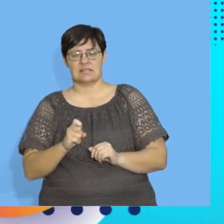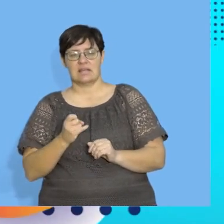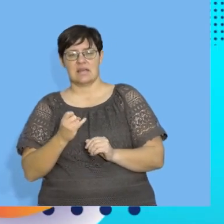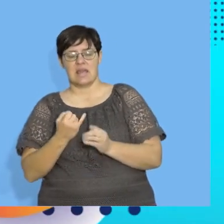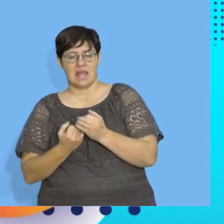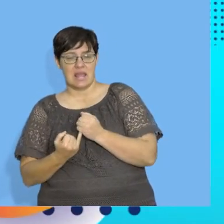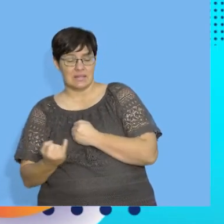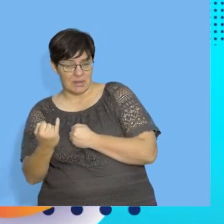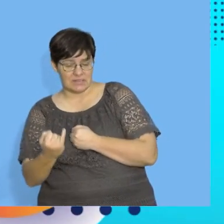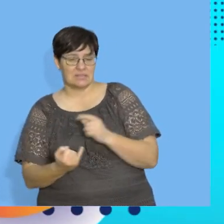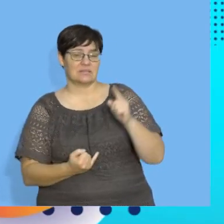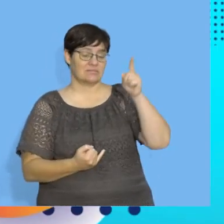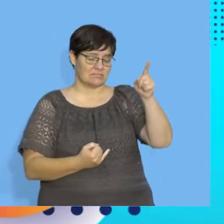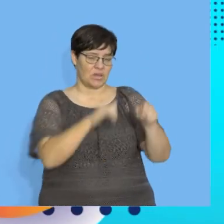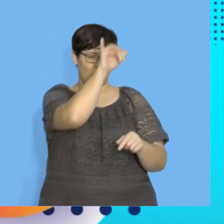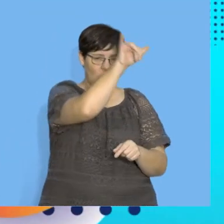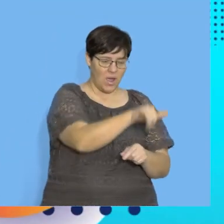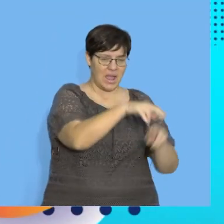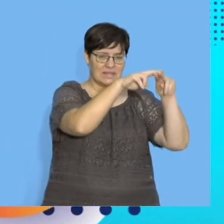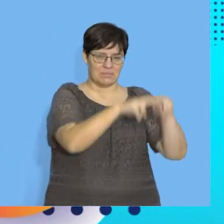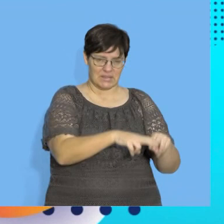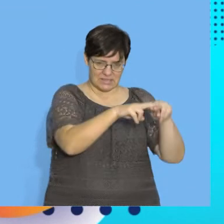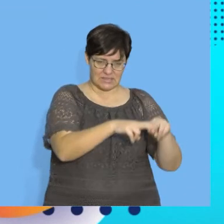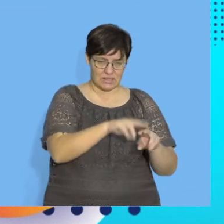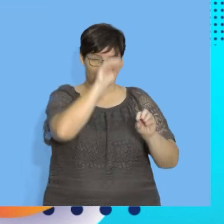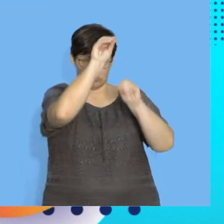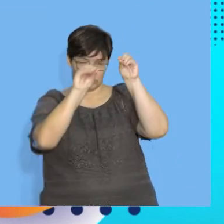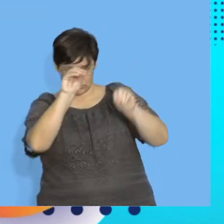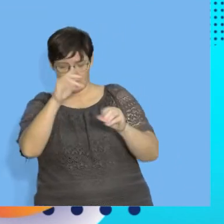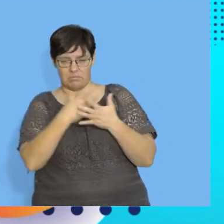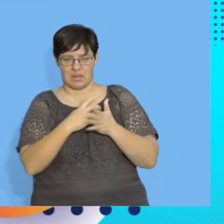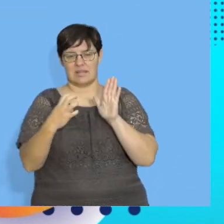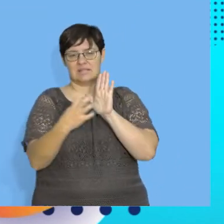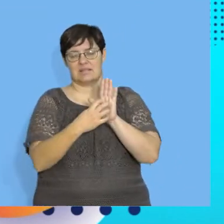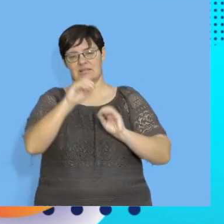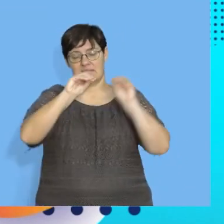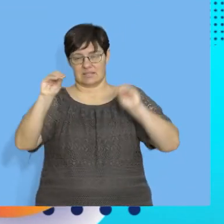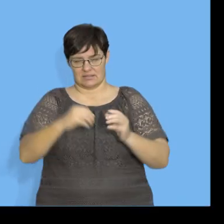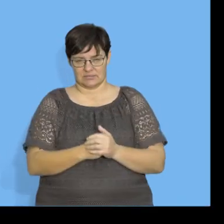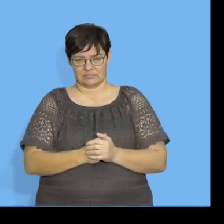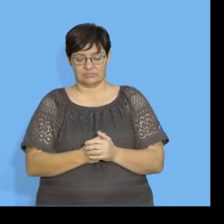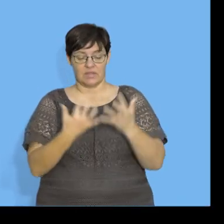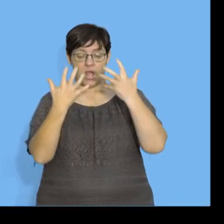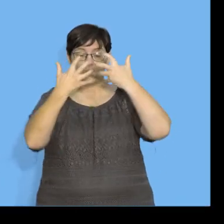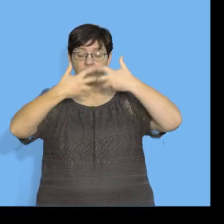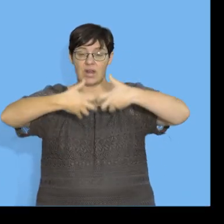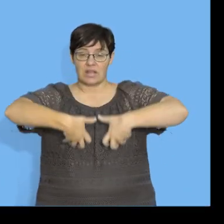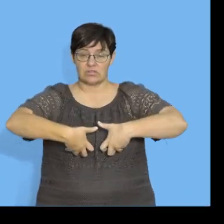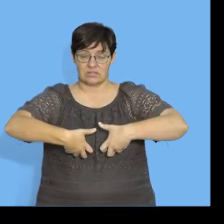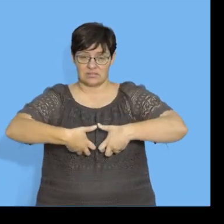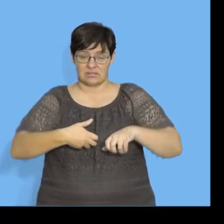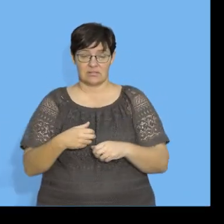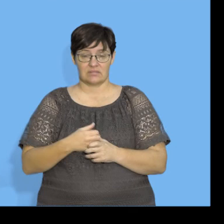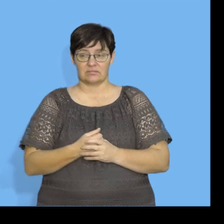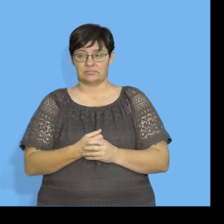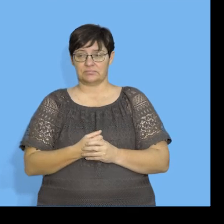the independent and dependent variable. We put all the points. That's how we get our scatter plot. The correlation